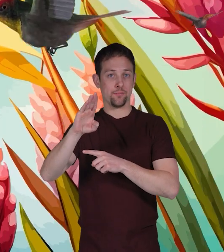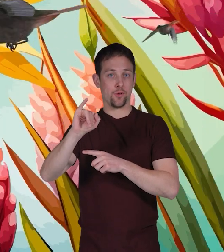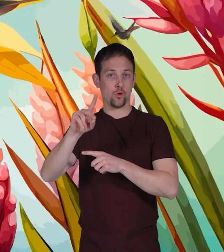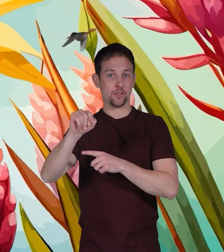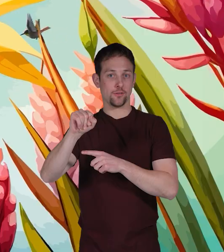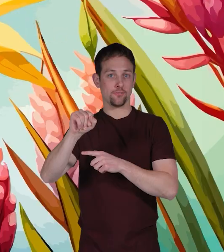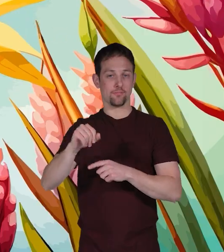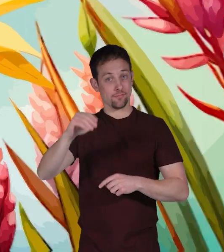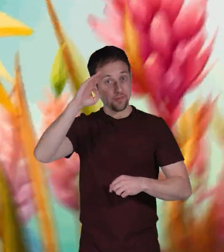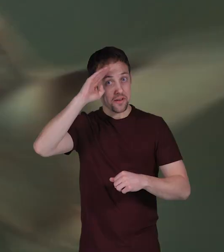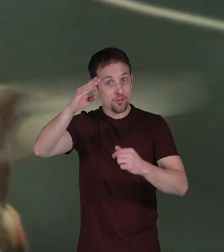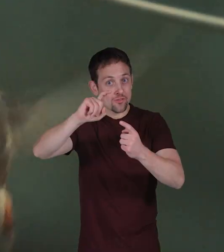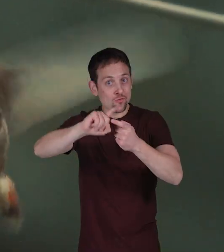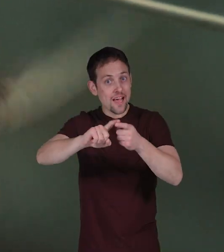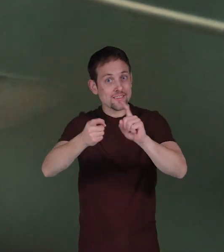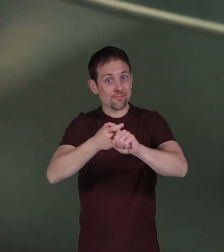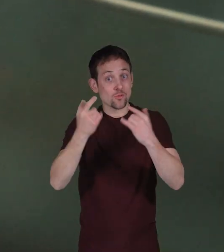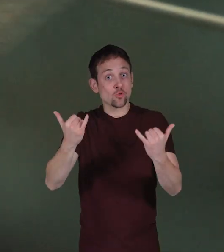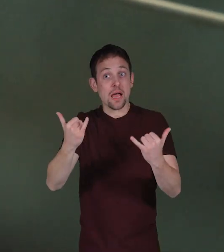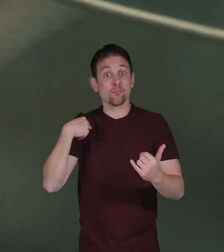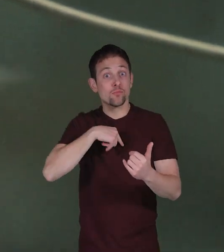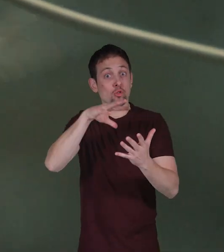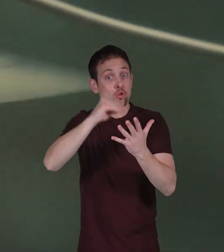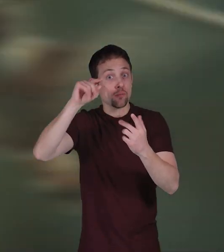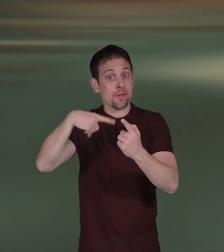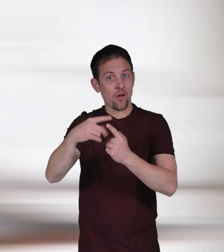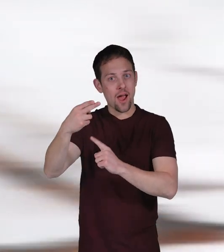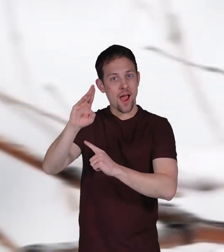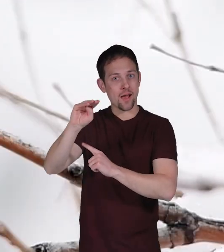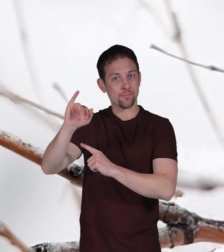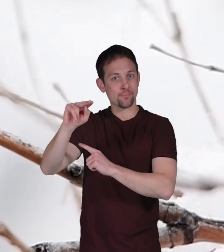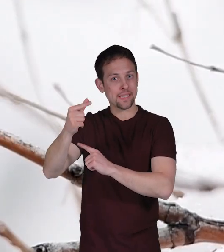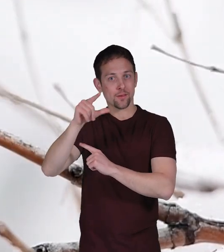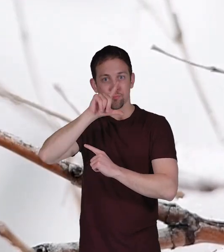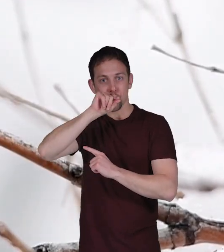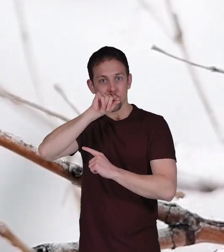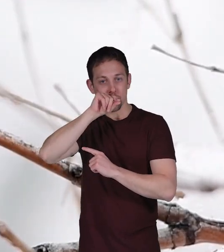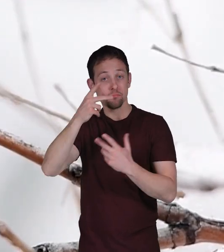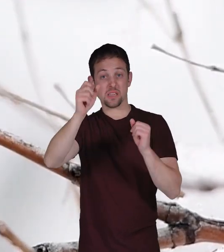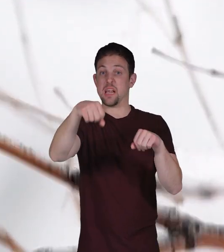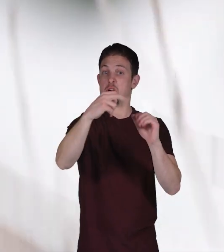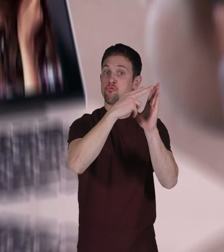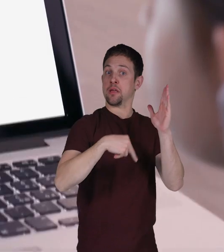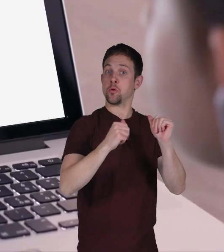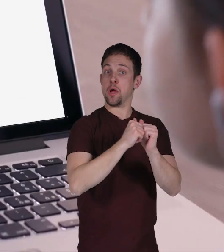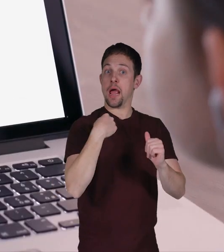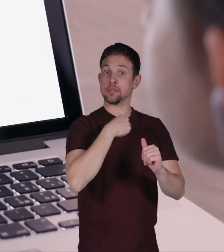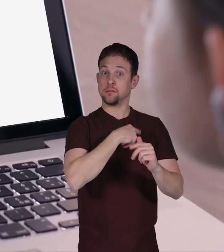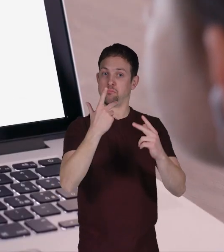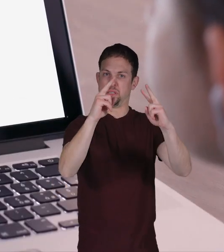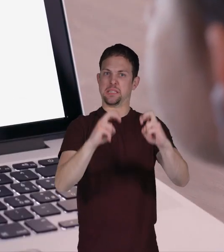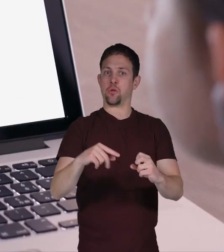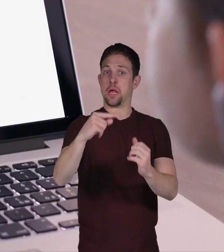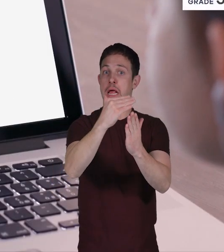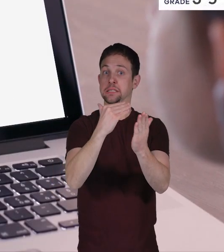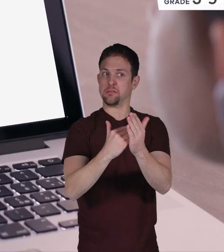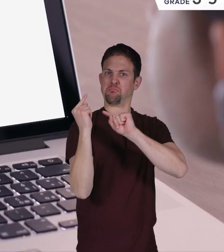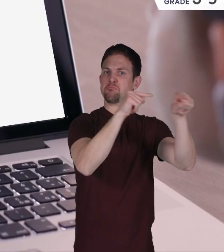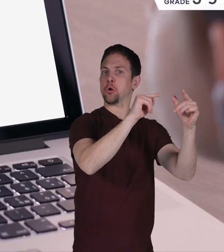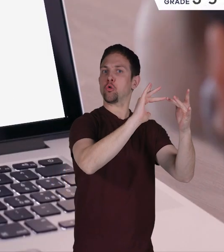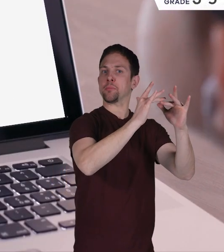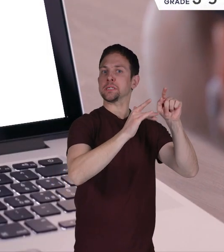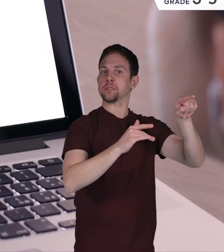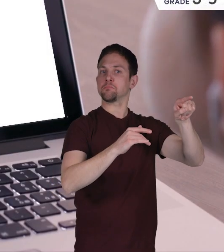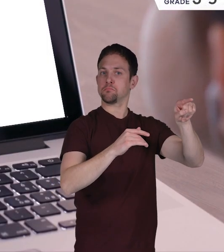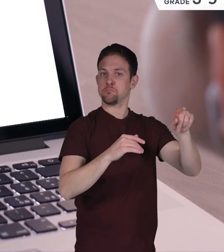Hummingbirds. Hi, friends! Today, we are going to learn about hummingbirds. You can read along with us by downloading